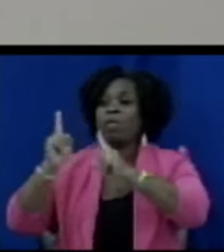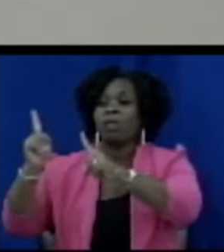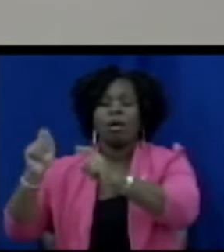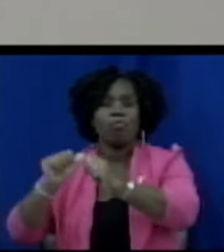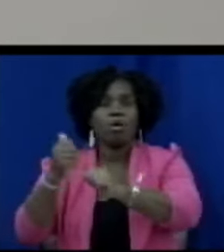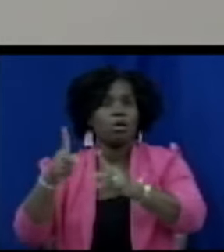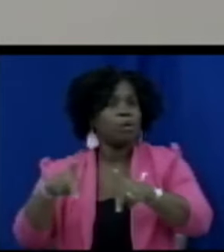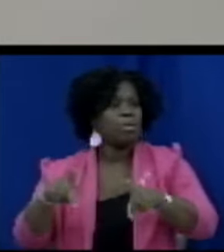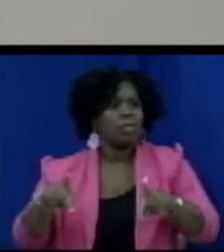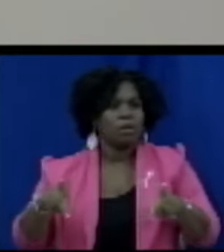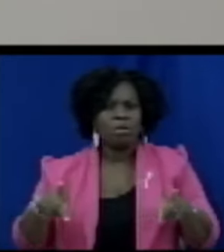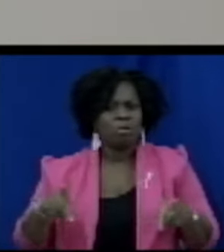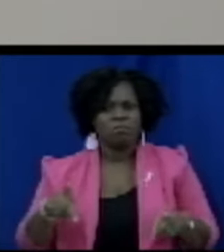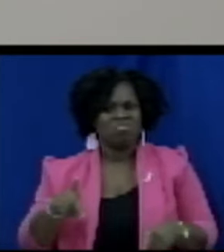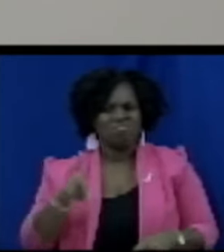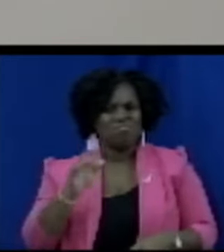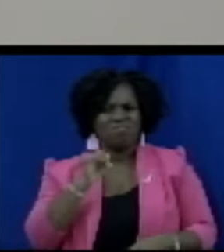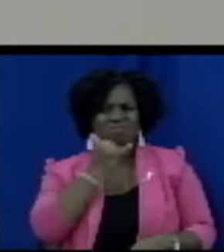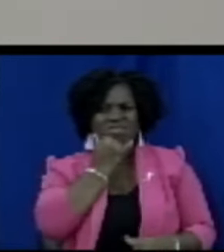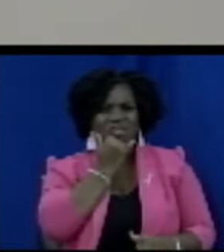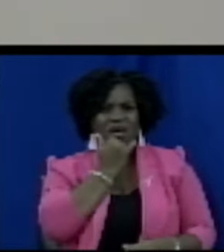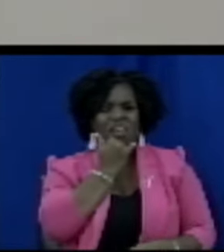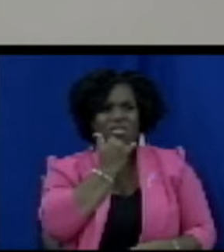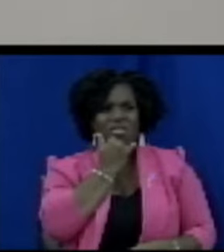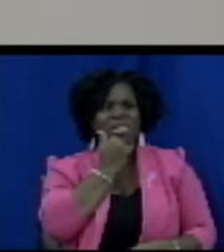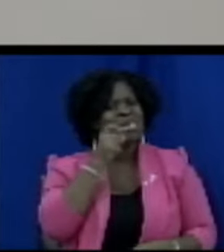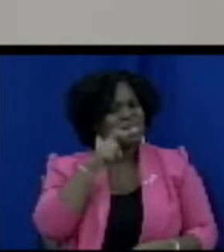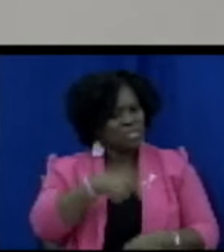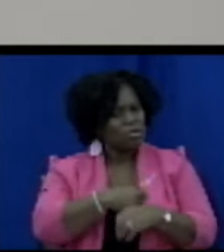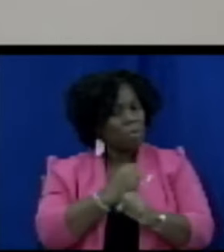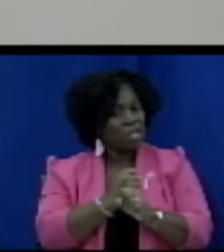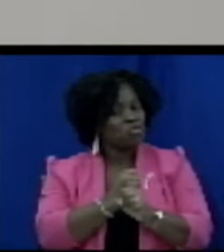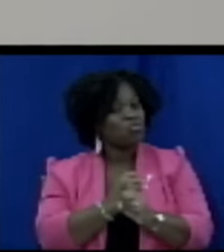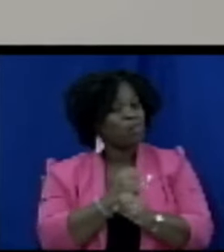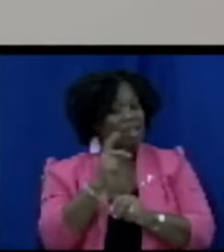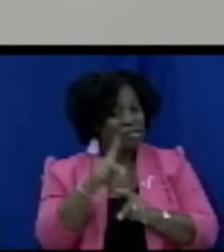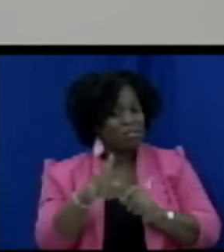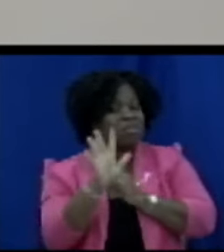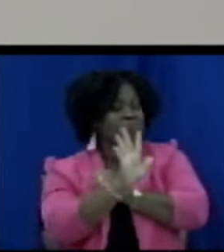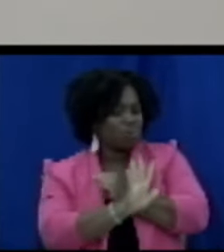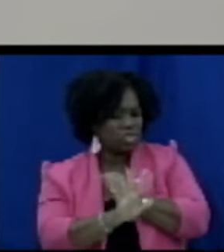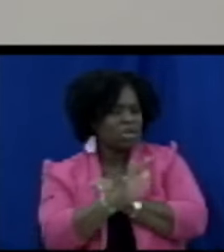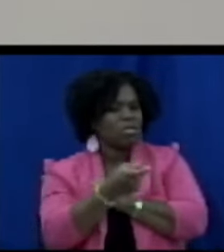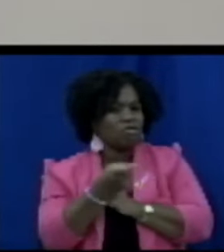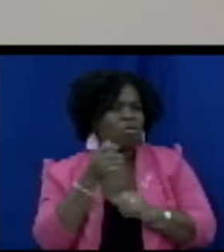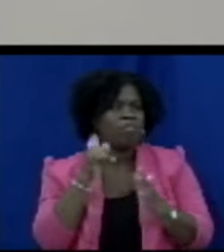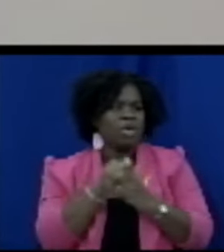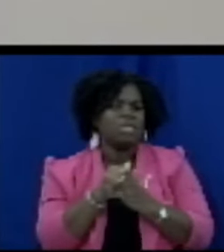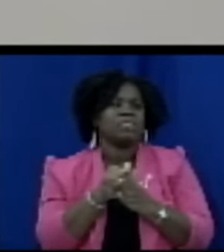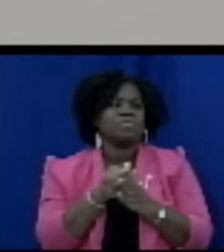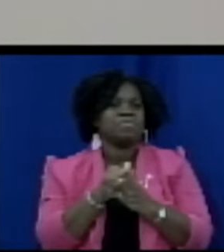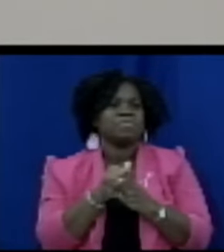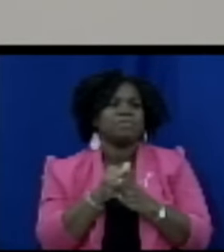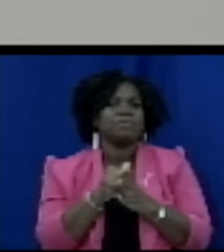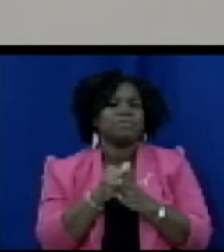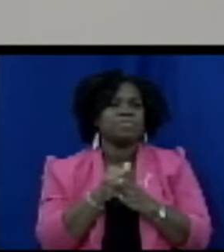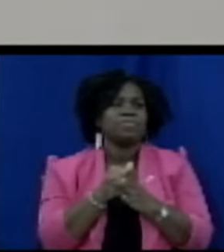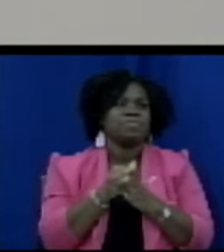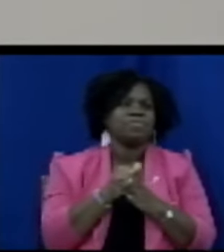there there must be something and I don't think I see it in the legislation where there's any I